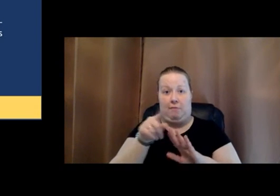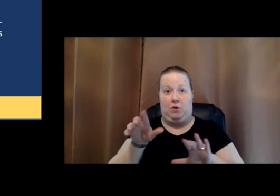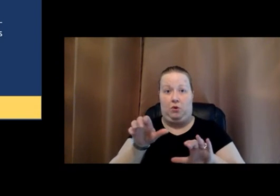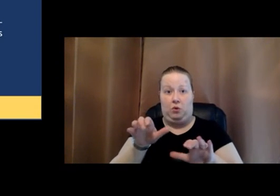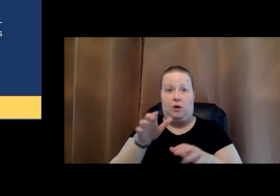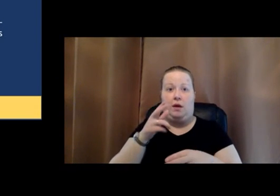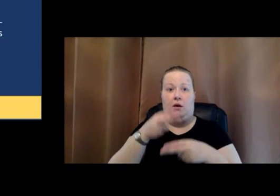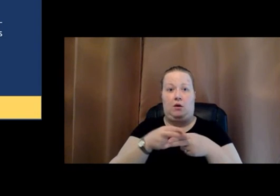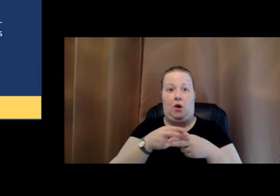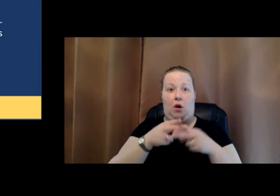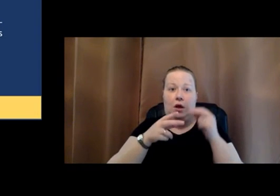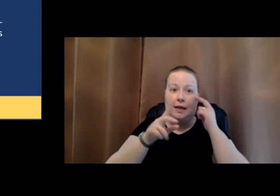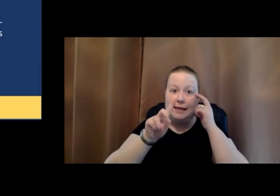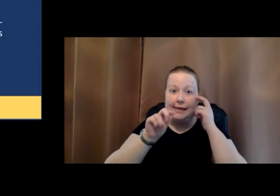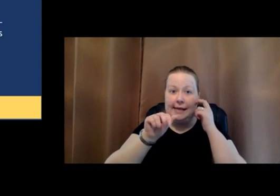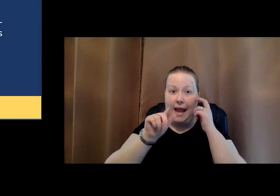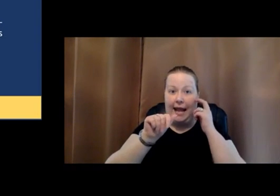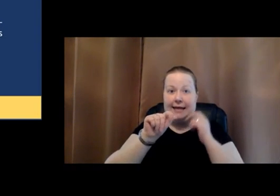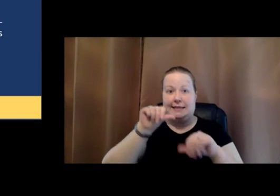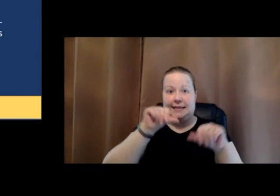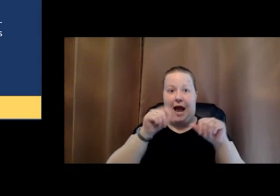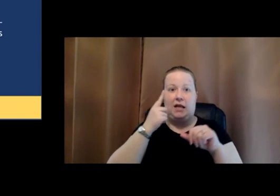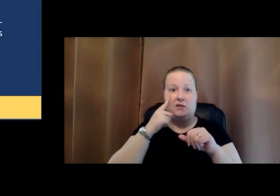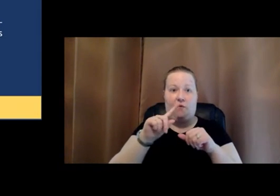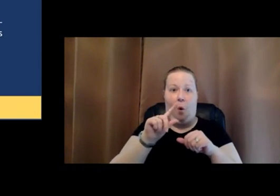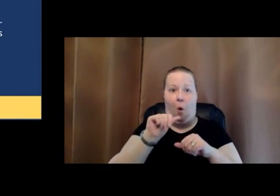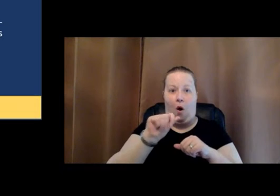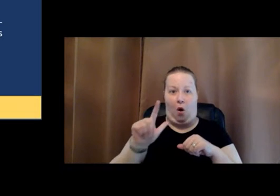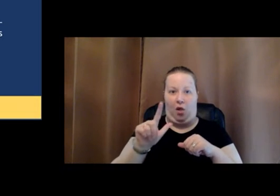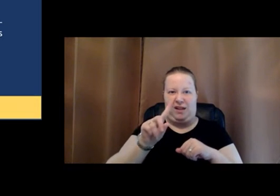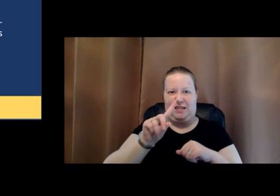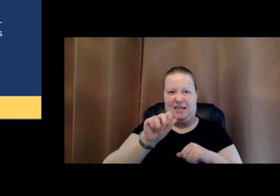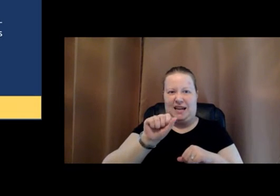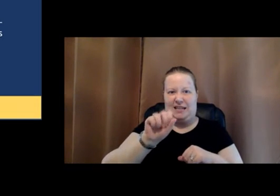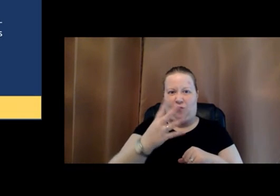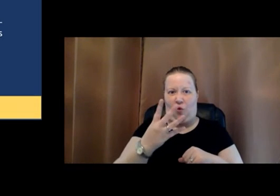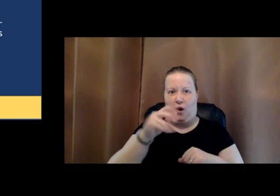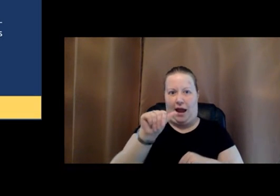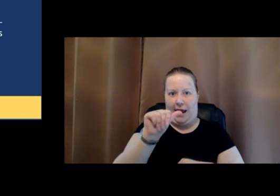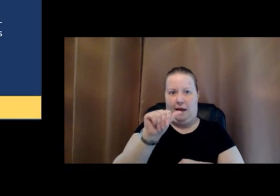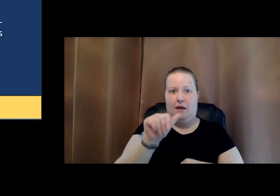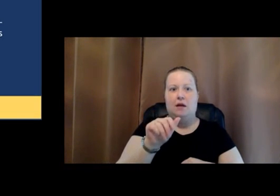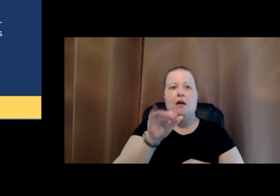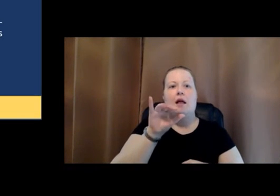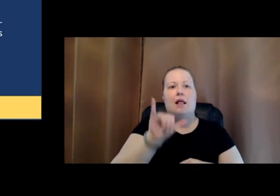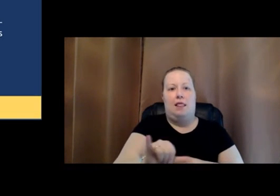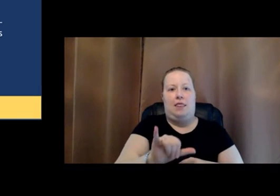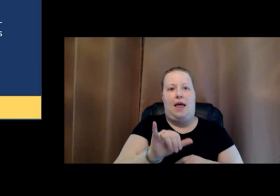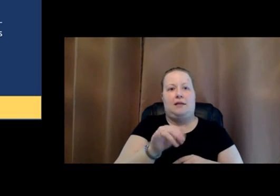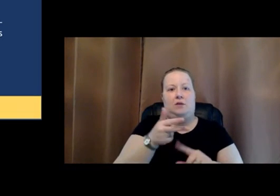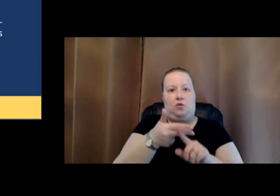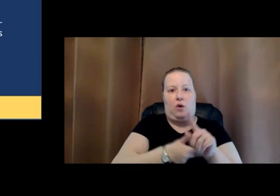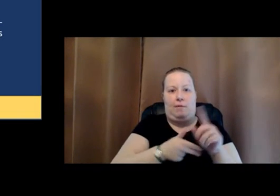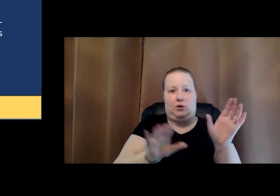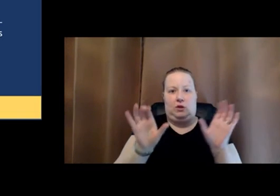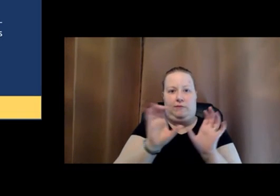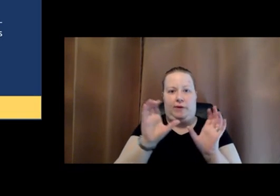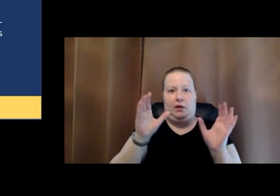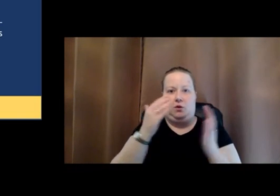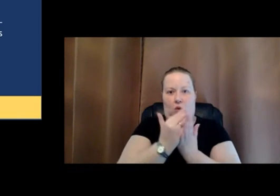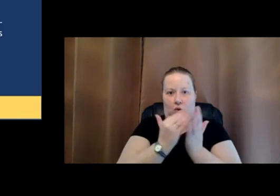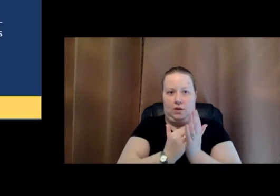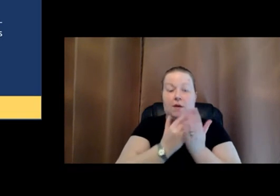called Data Science for All. is a three month certificate course on introductory data analytics. It's free to the